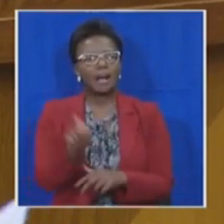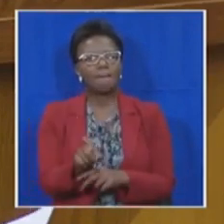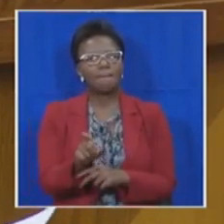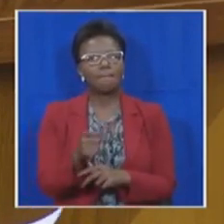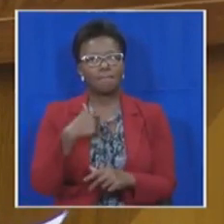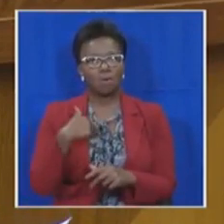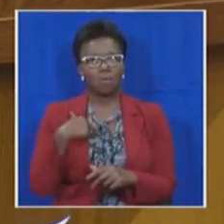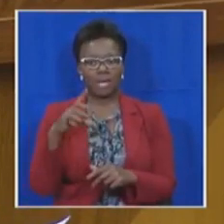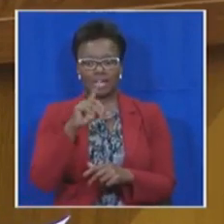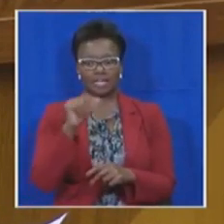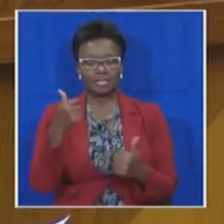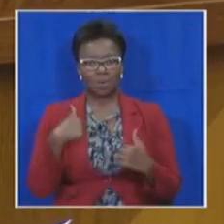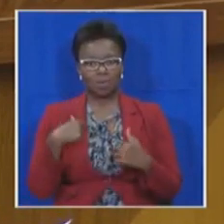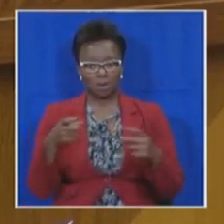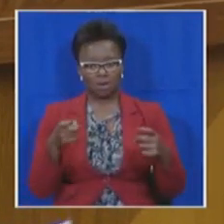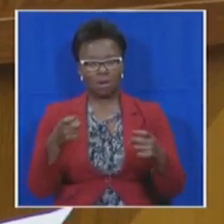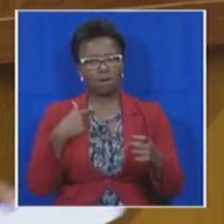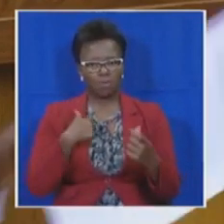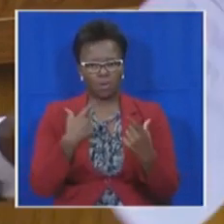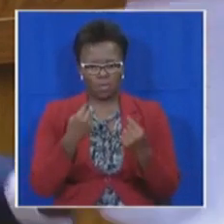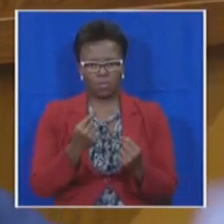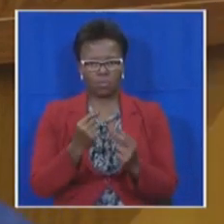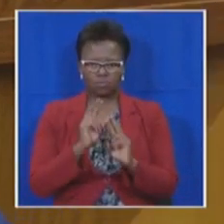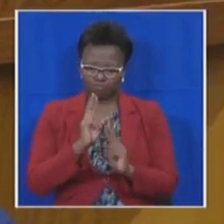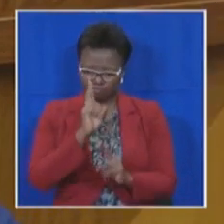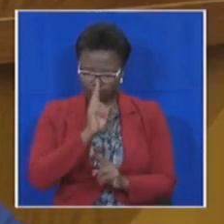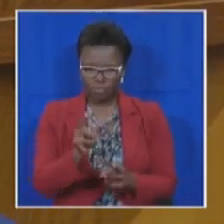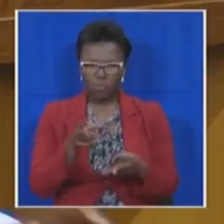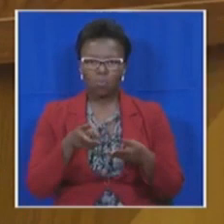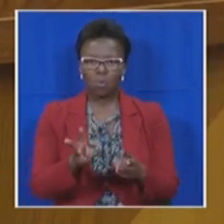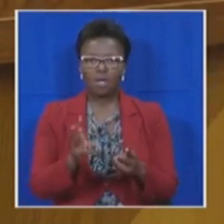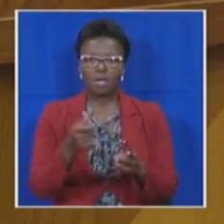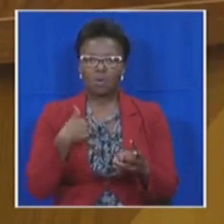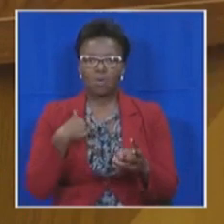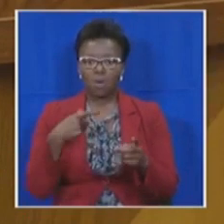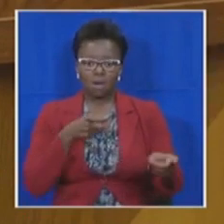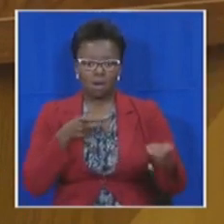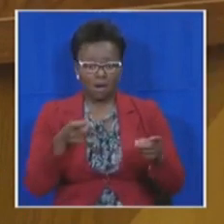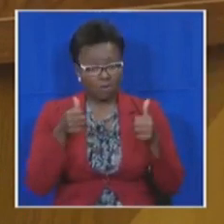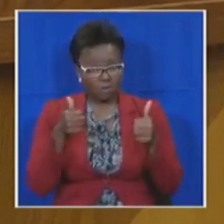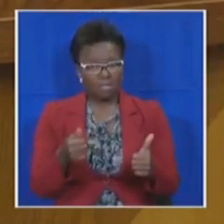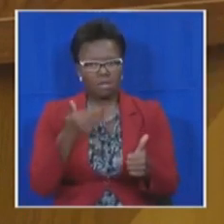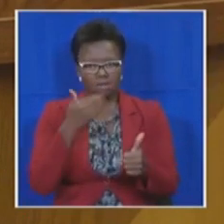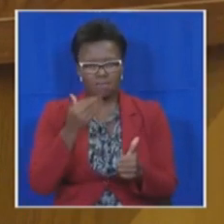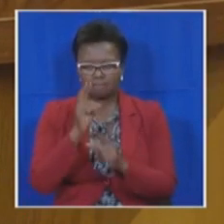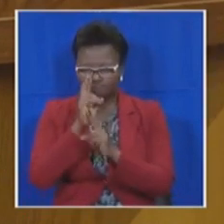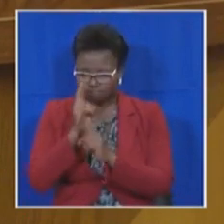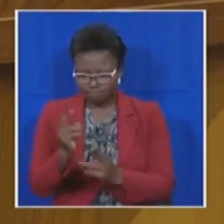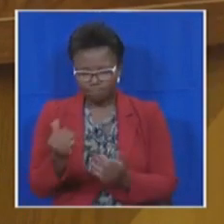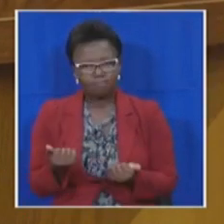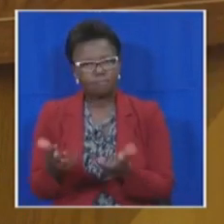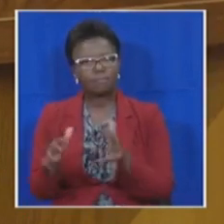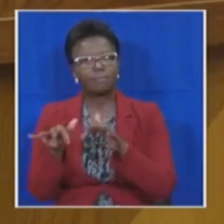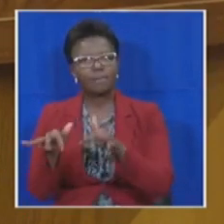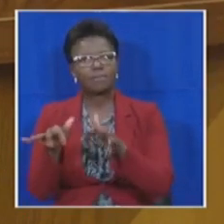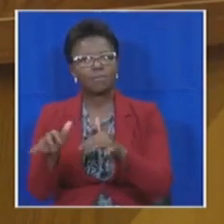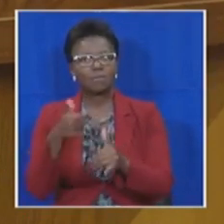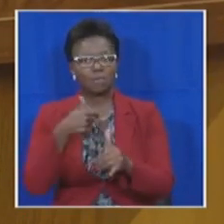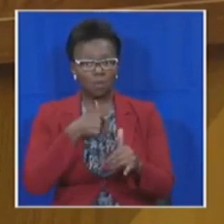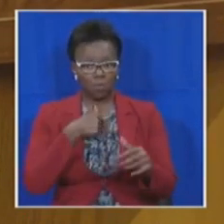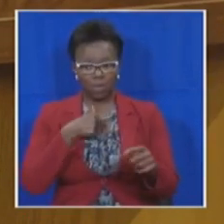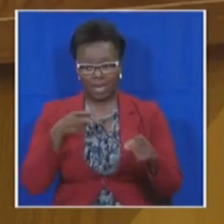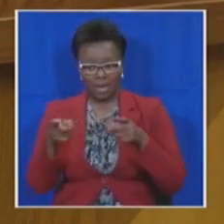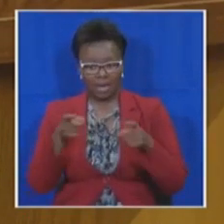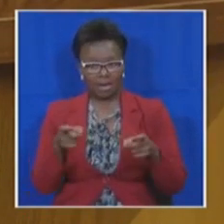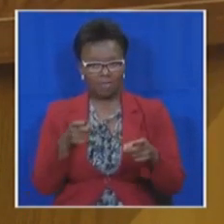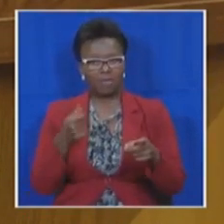we do so with the humility that an opportunity to govern is a privilege of the highest order to serve our people. Where we govern, we do so with the